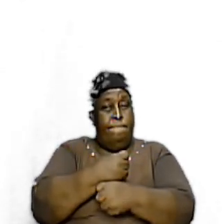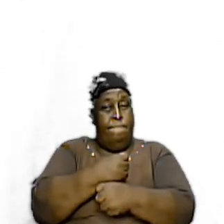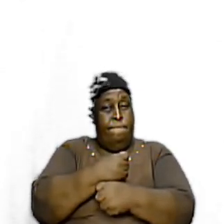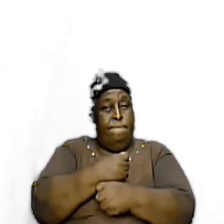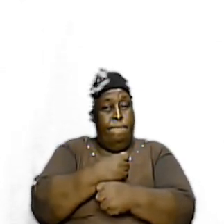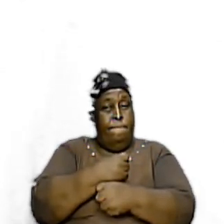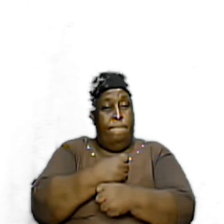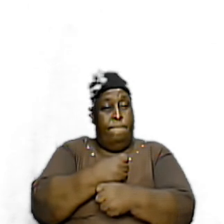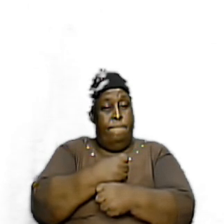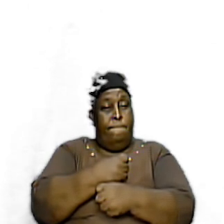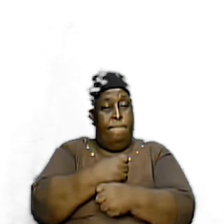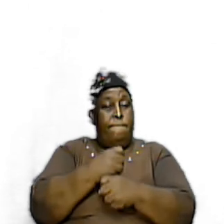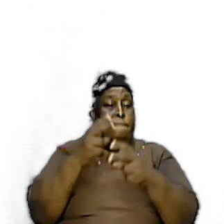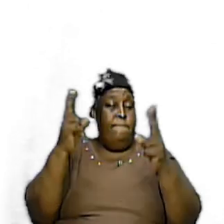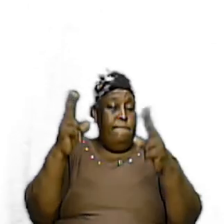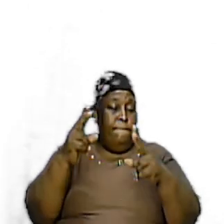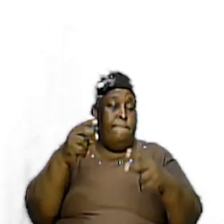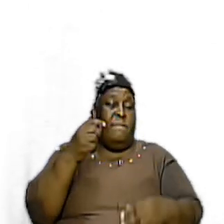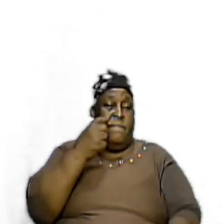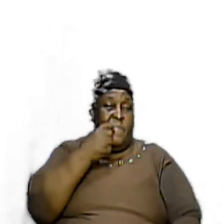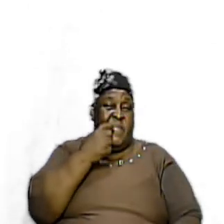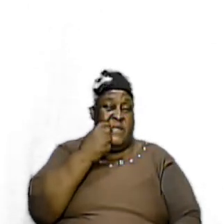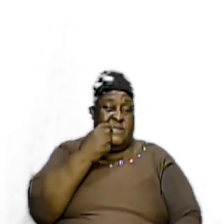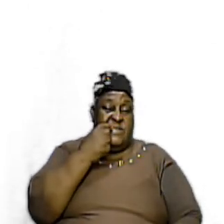A Very Serious Point